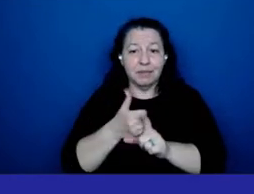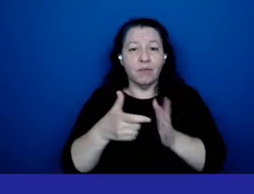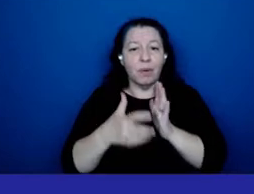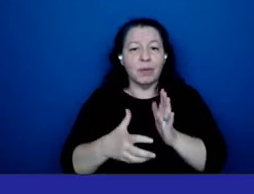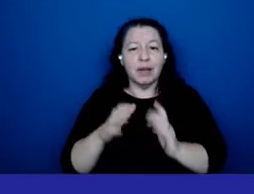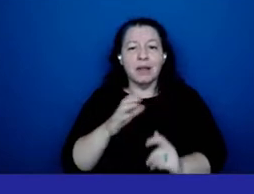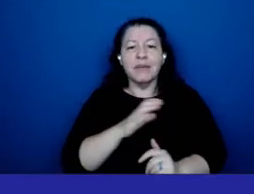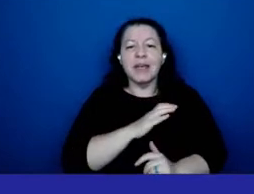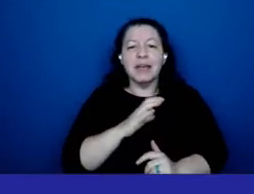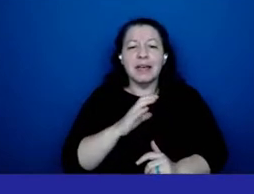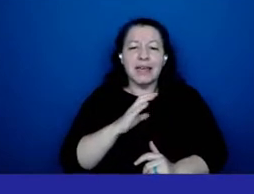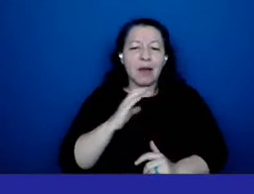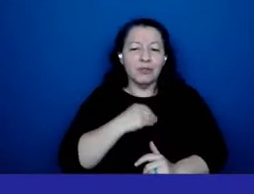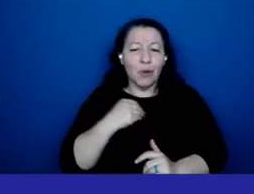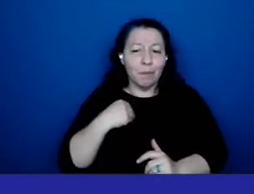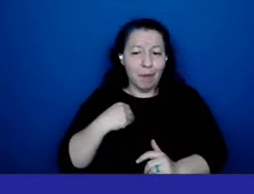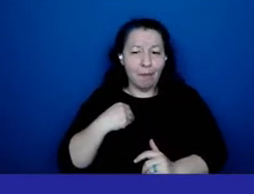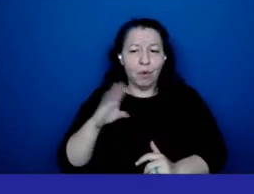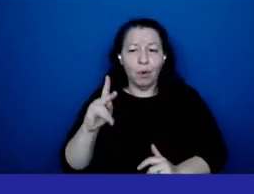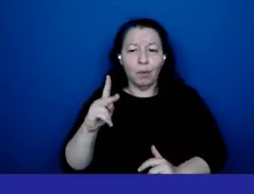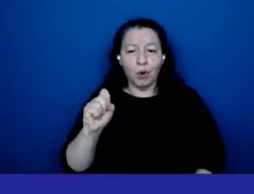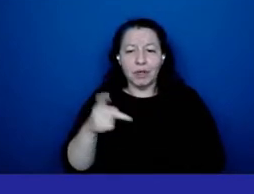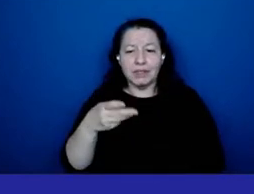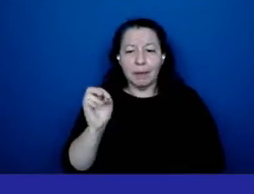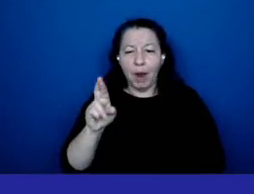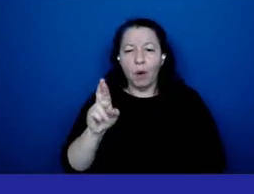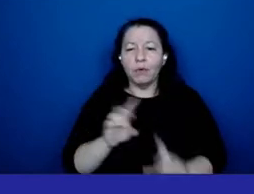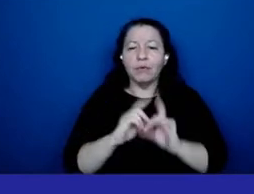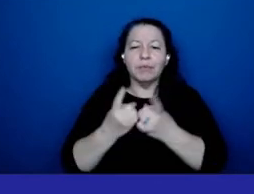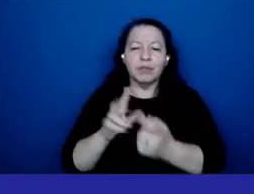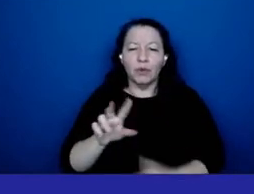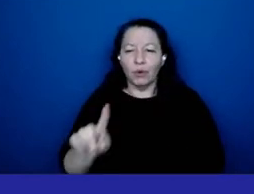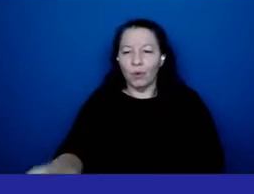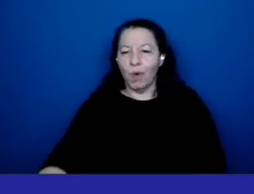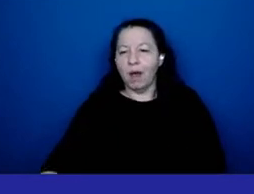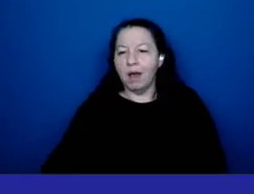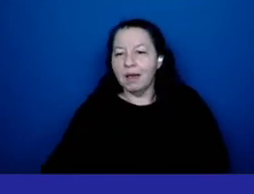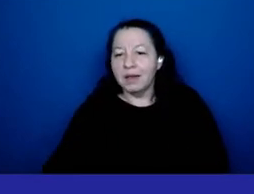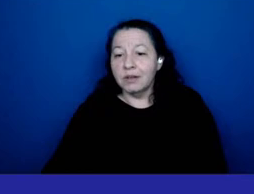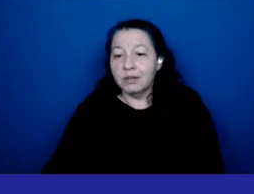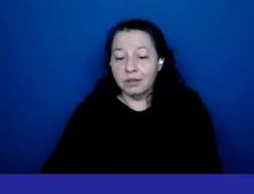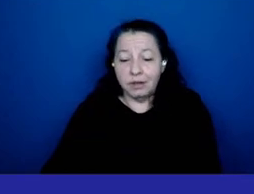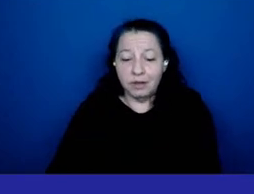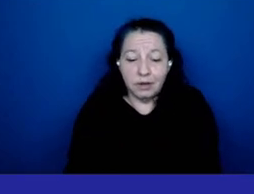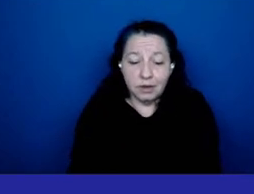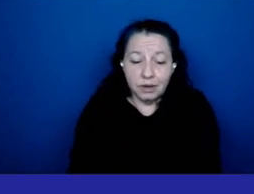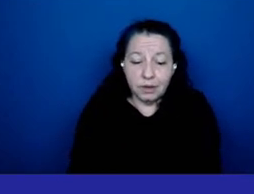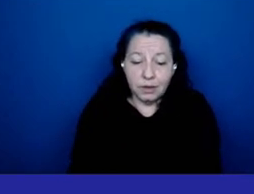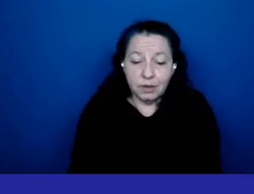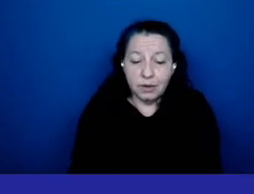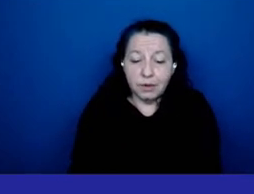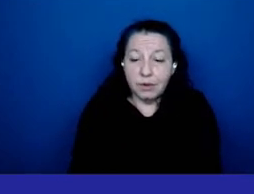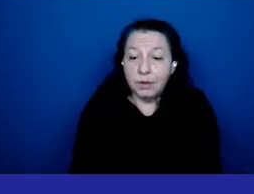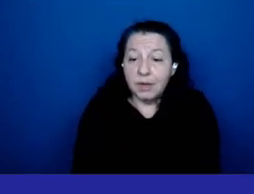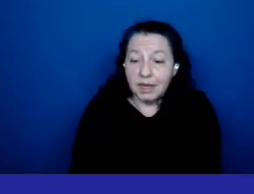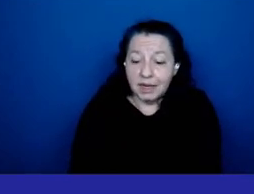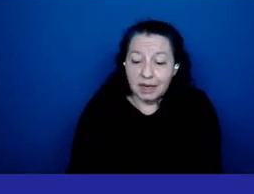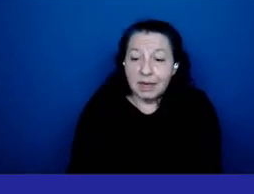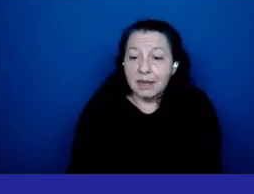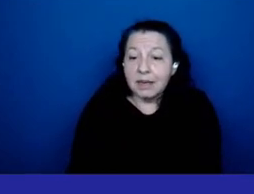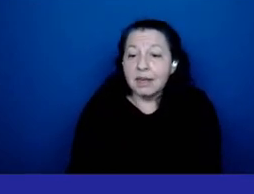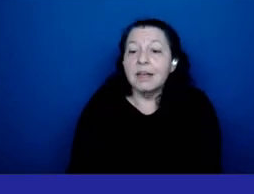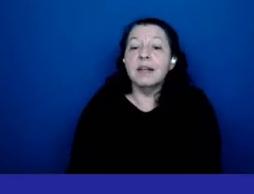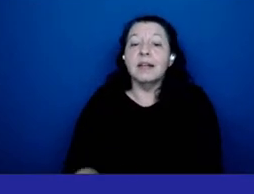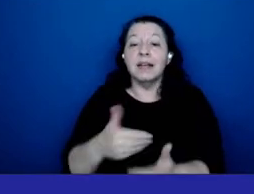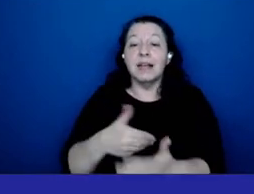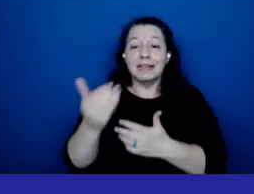powers from district 31 come on down to the microphone and then the person after that the speaker after that is maxine allen